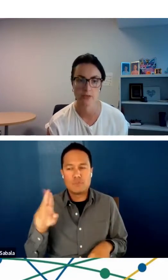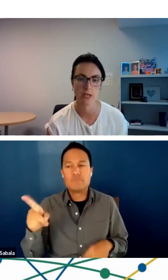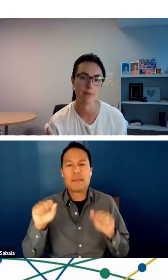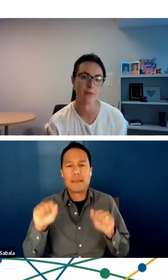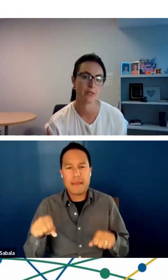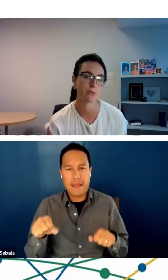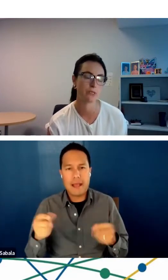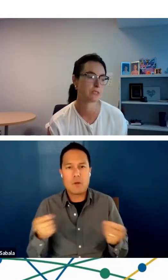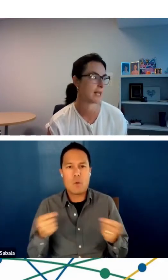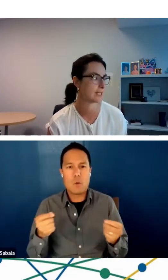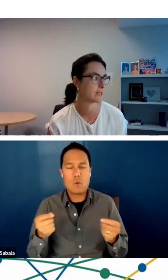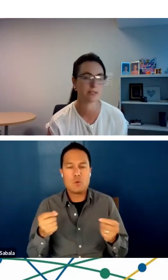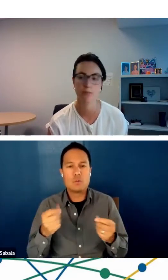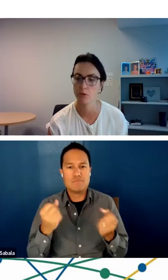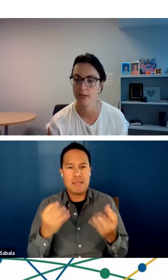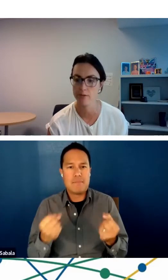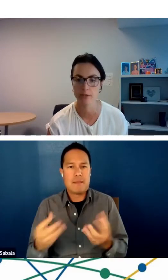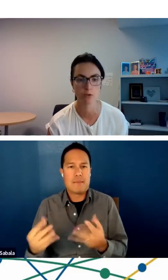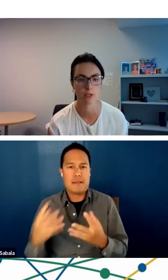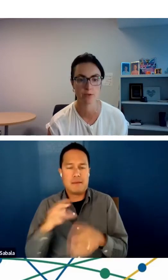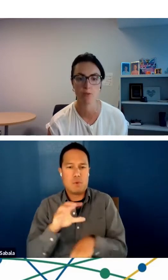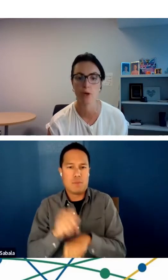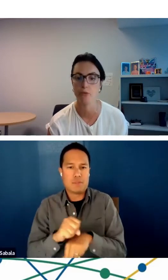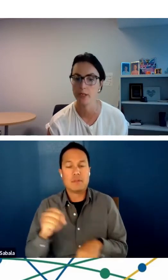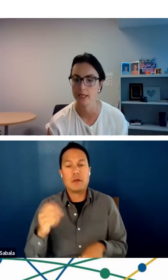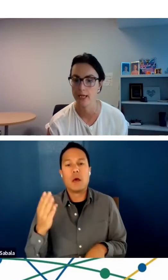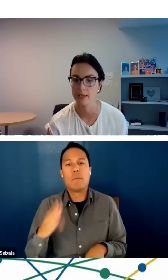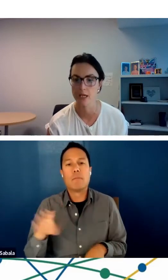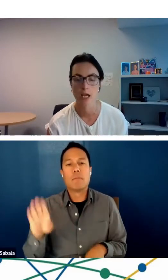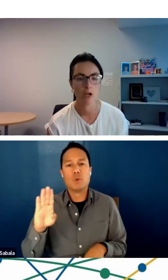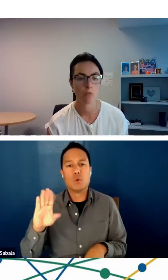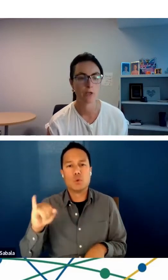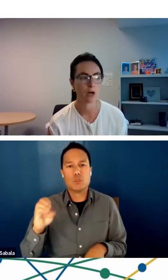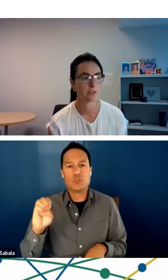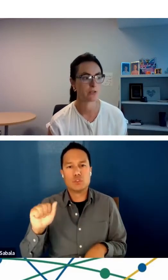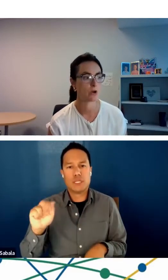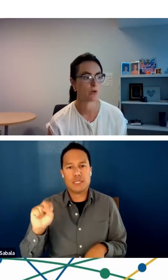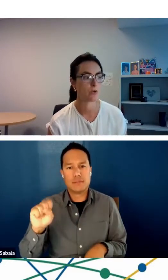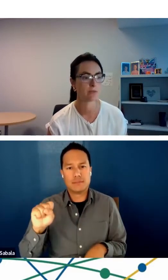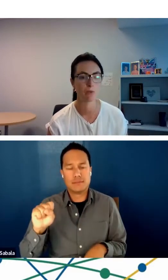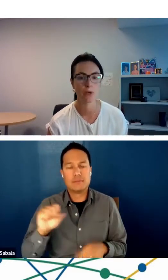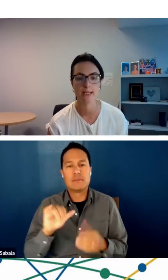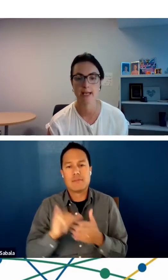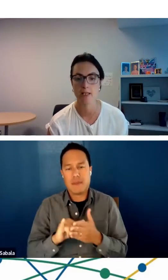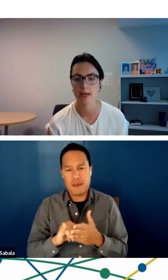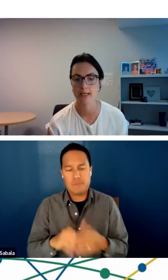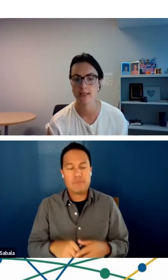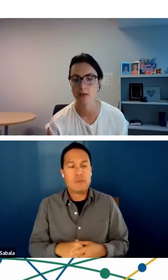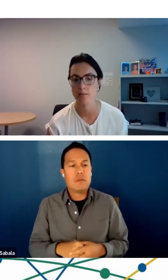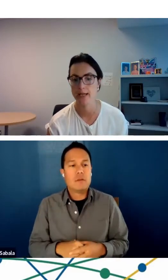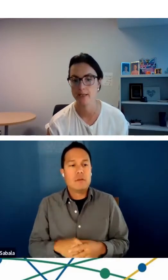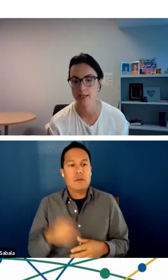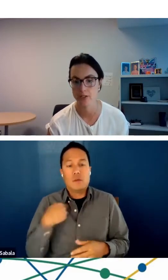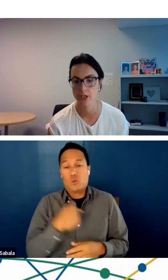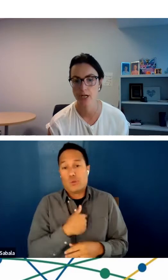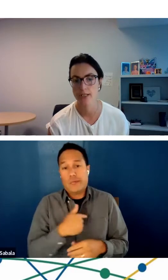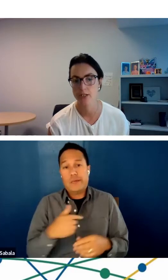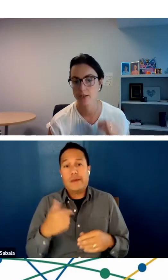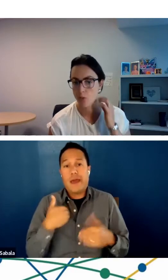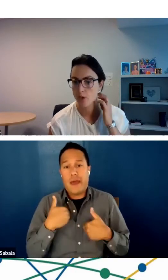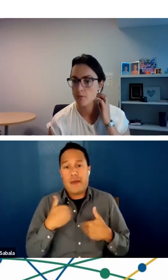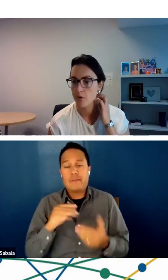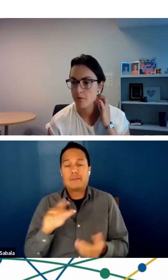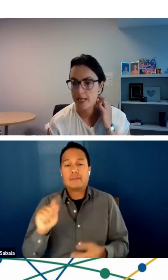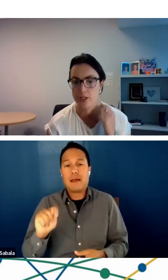BlueJeans. This was selected and deployed over the course of one weekend. We also deployed a telemedicine command center